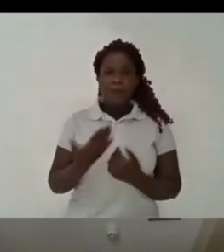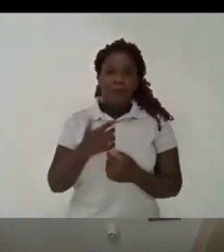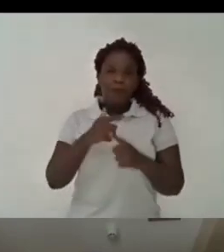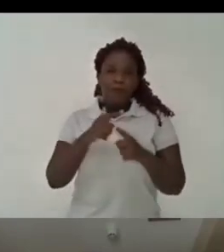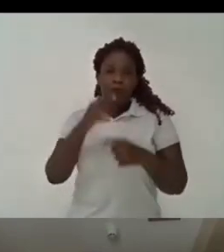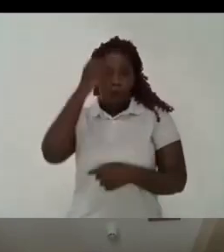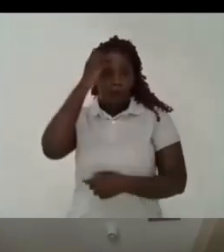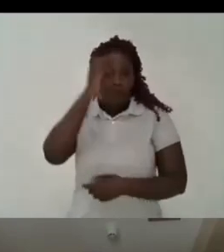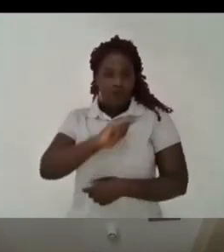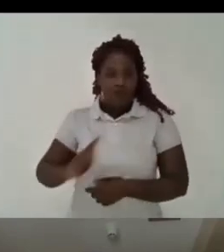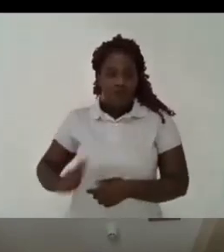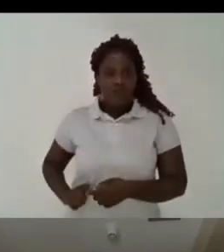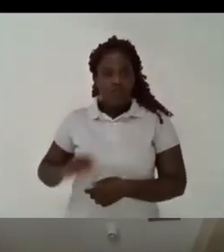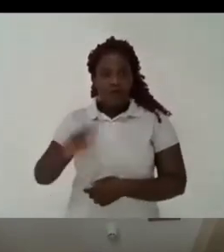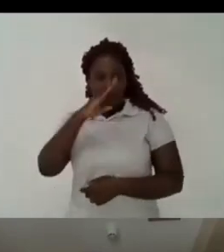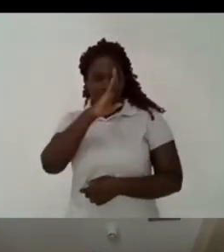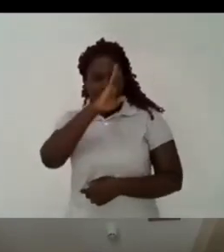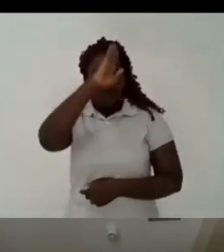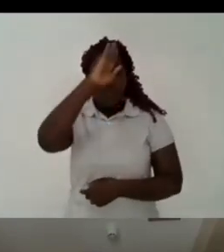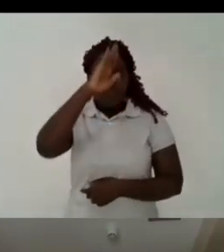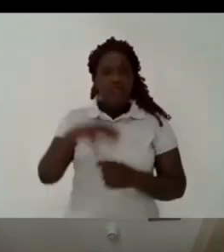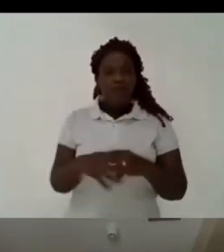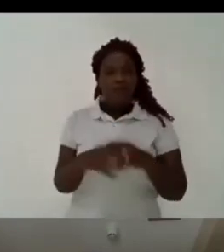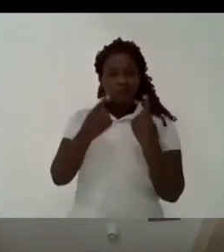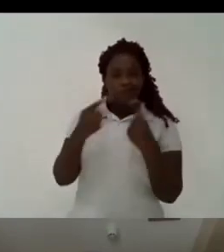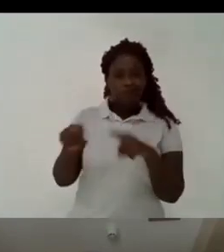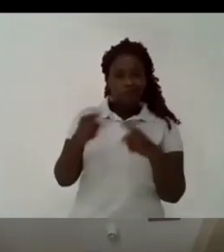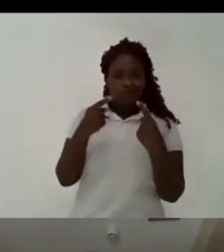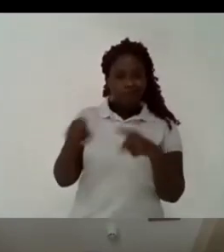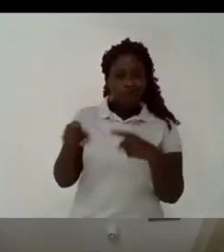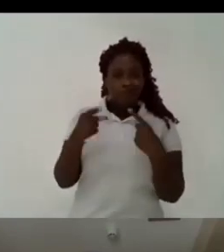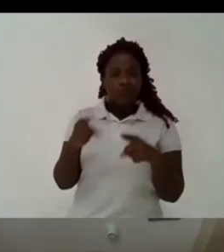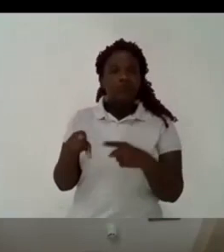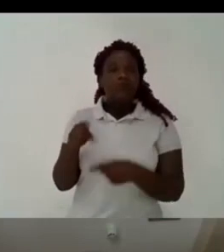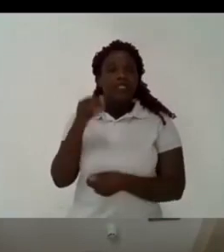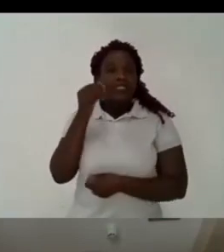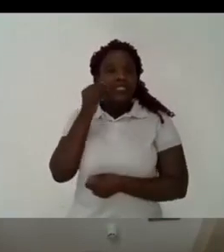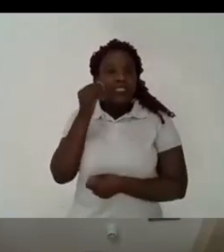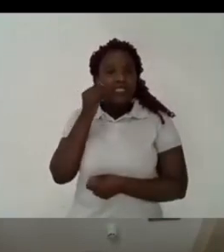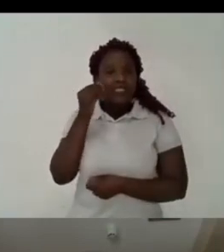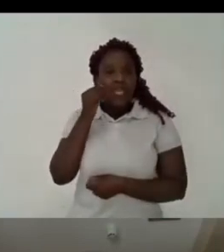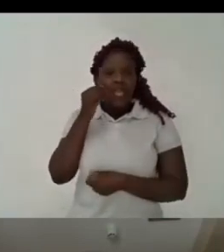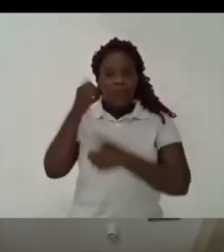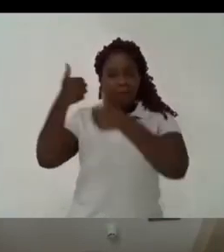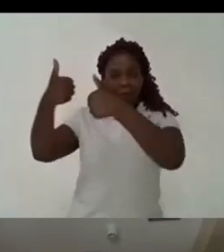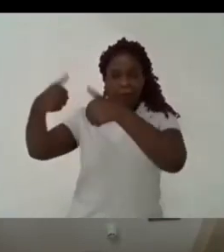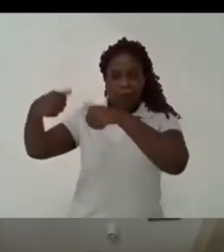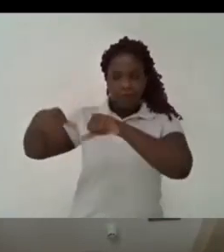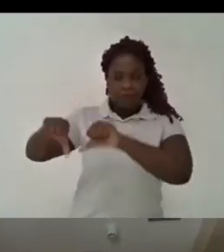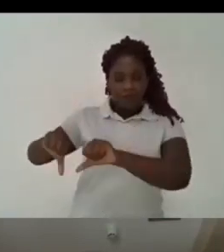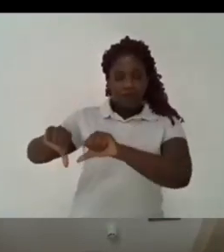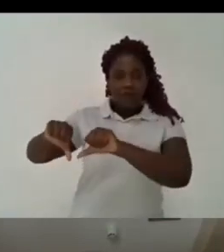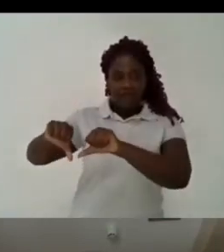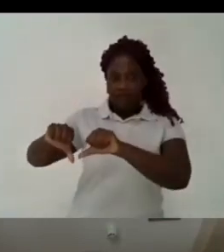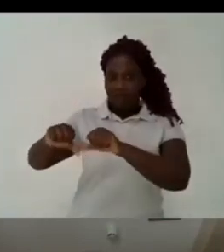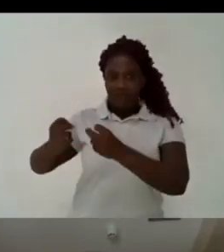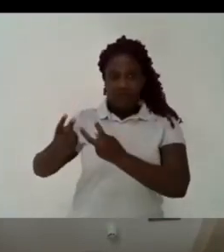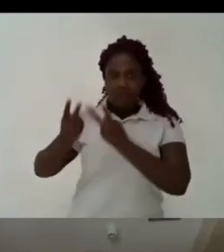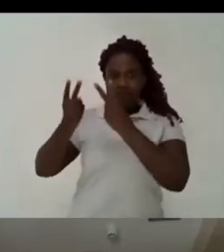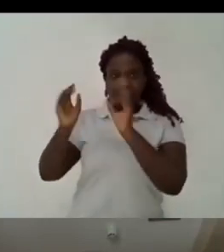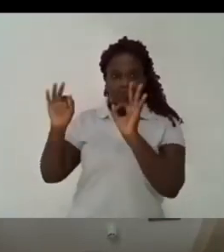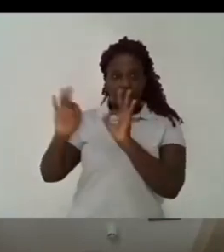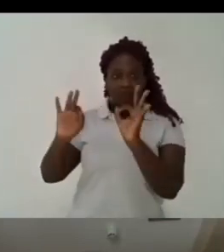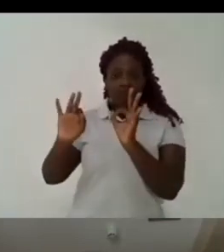to build up more because at the moment with bolsonaro we are having we are having a deconstruction of the university